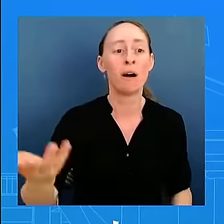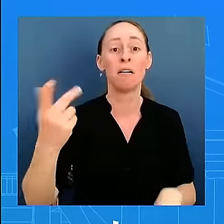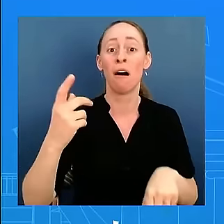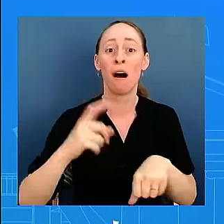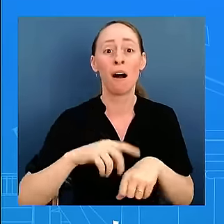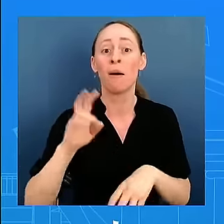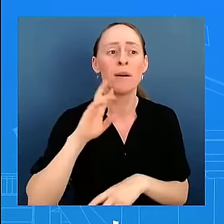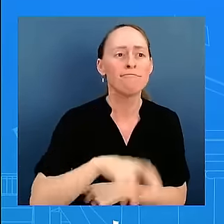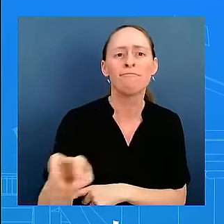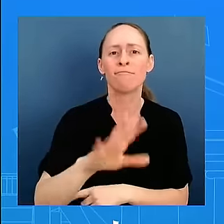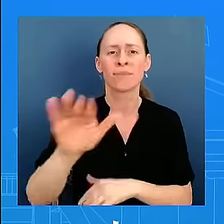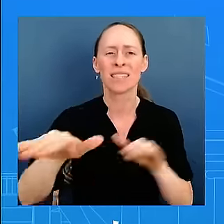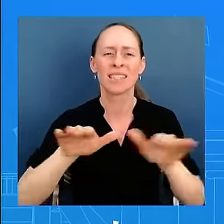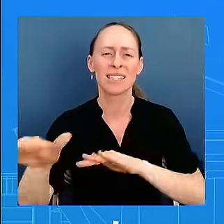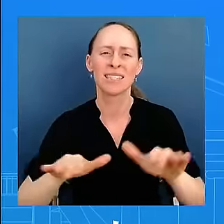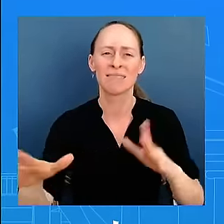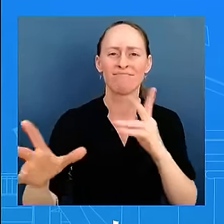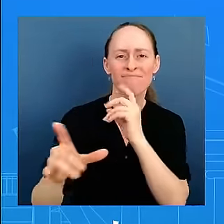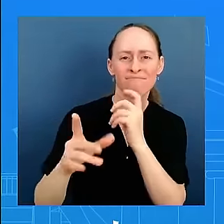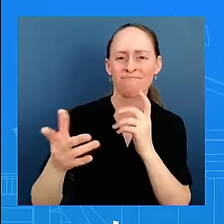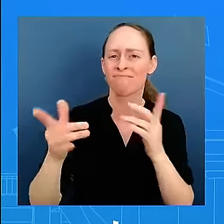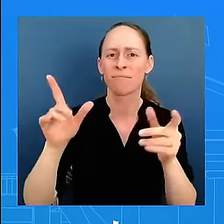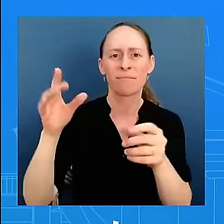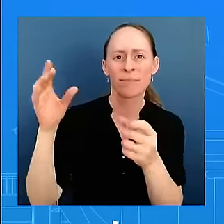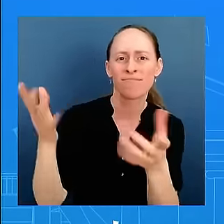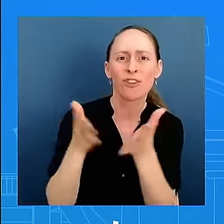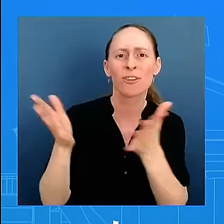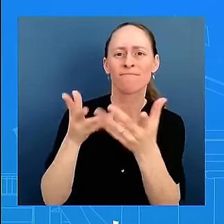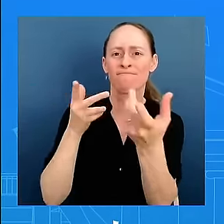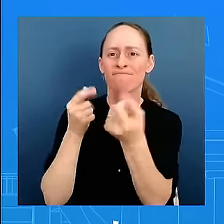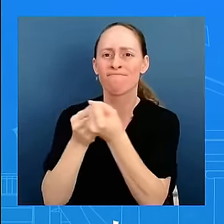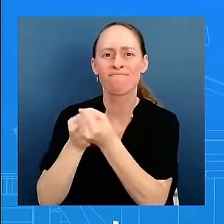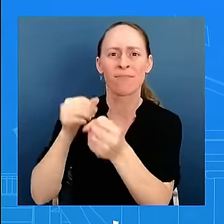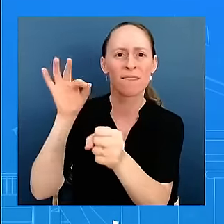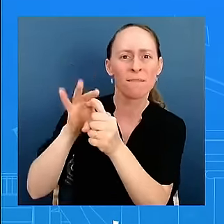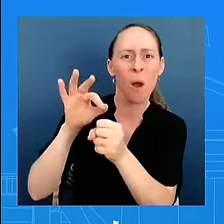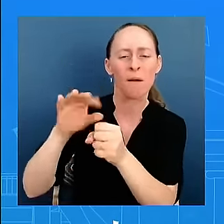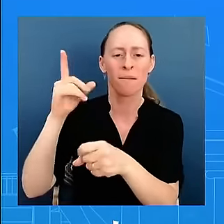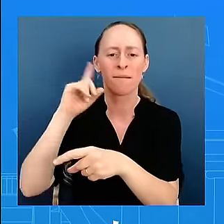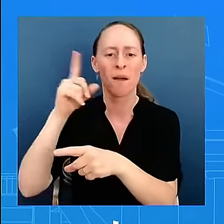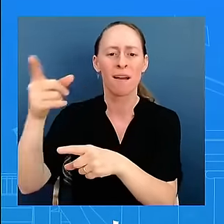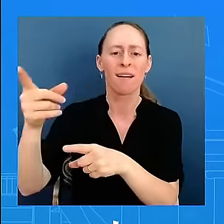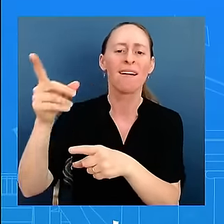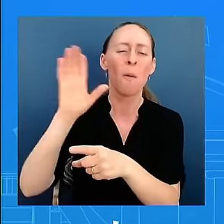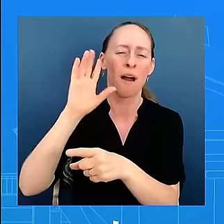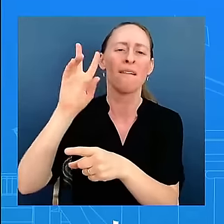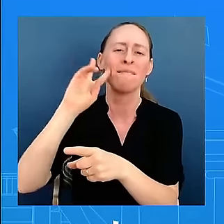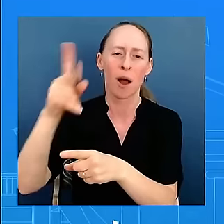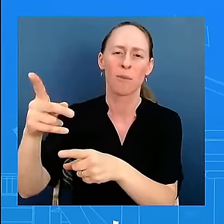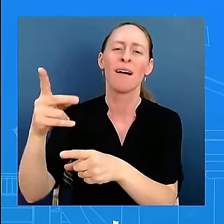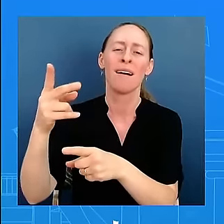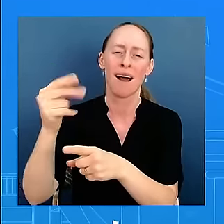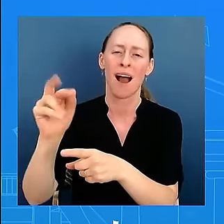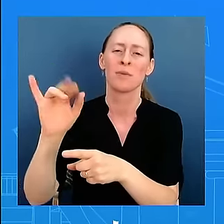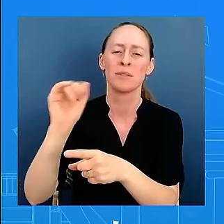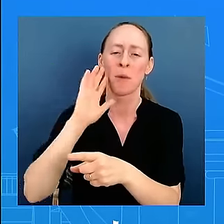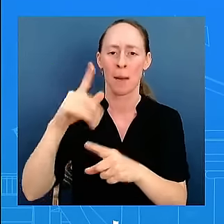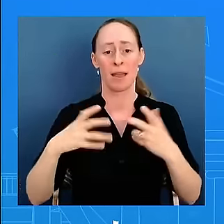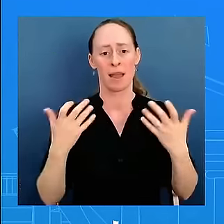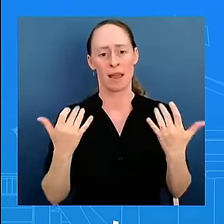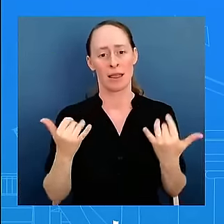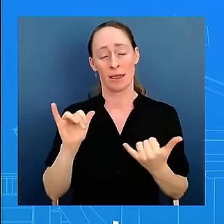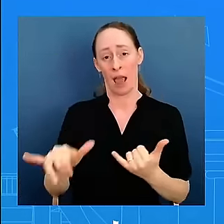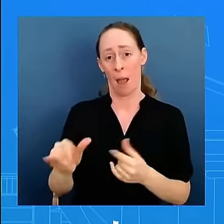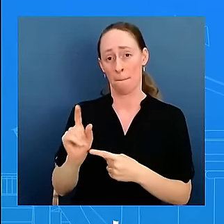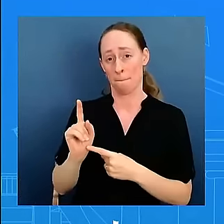choices and talk about what what's what's at stake i'm going to be very careful here but there will be plenty of time to do that um he